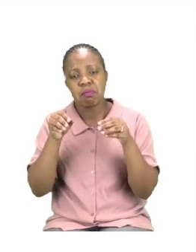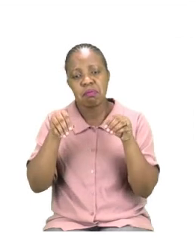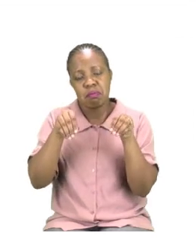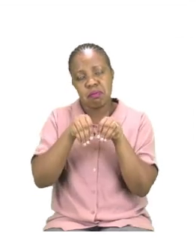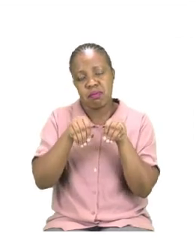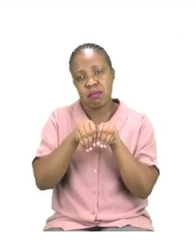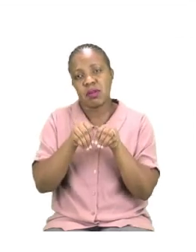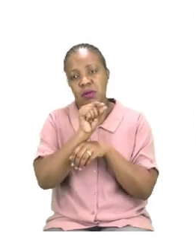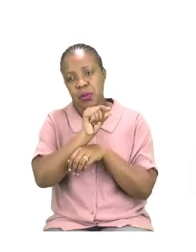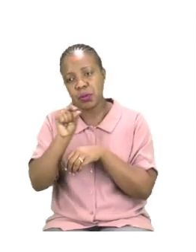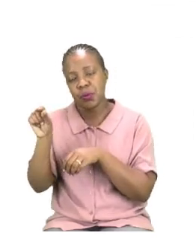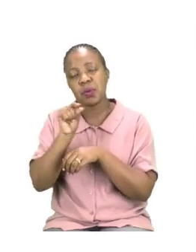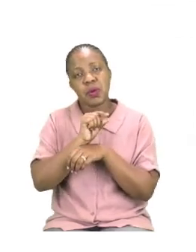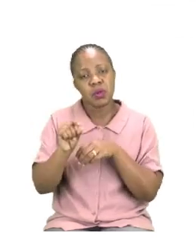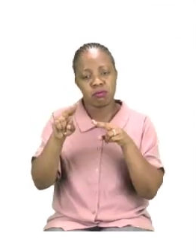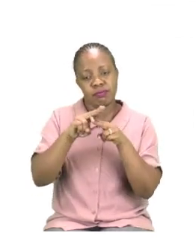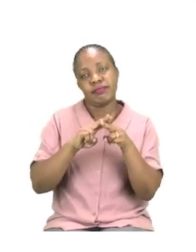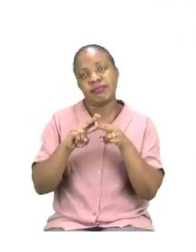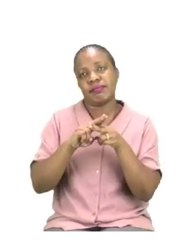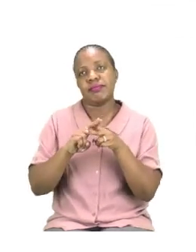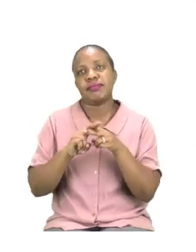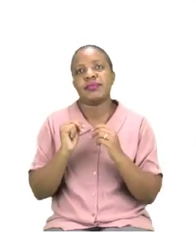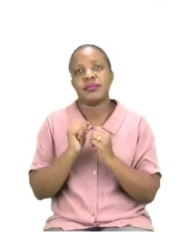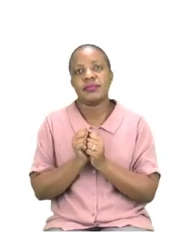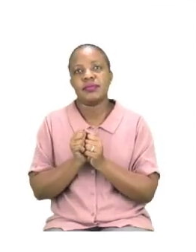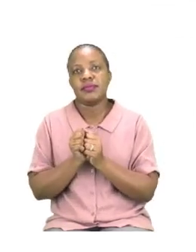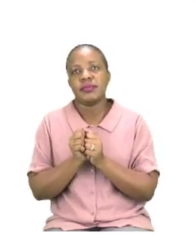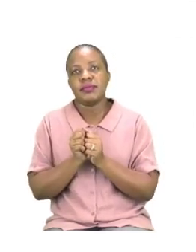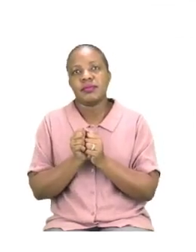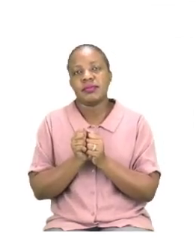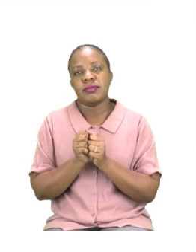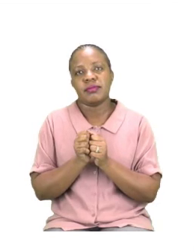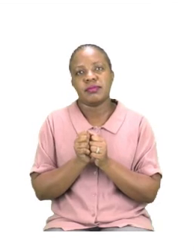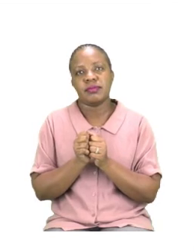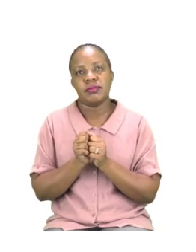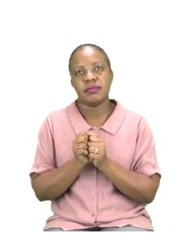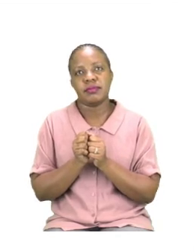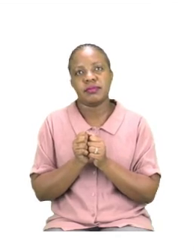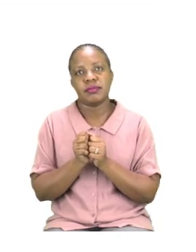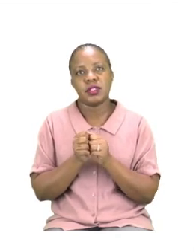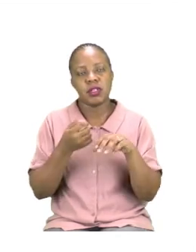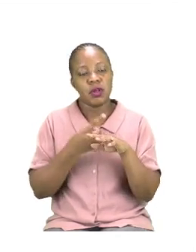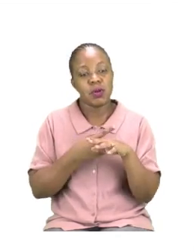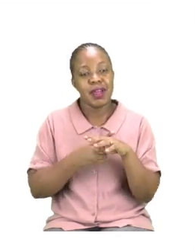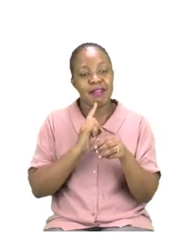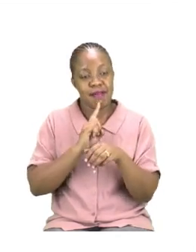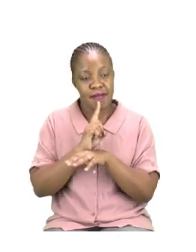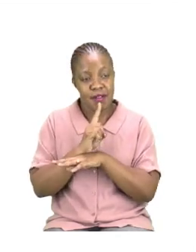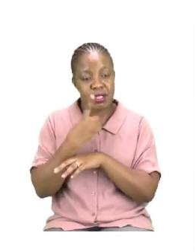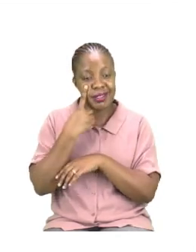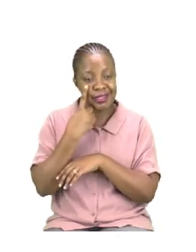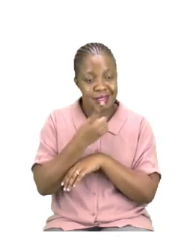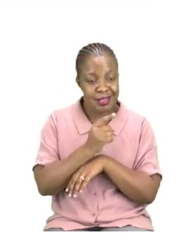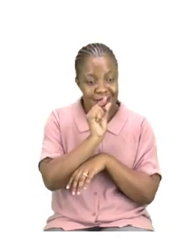you would like words use in your sentences, make sure that you can first see them, then say them,